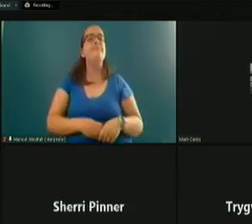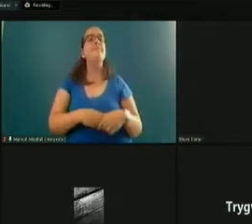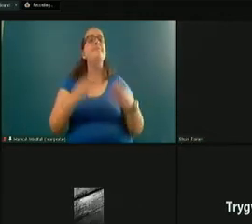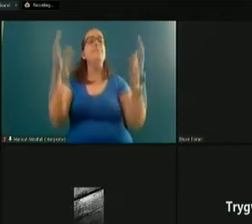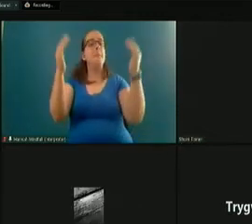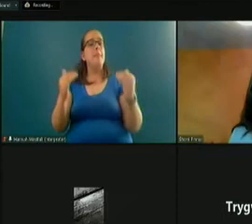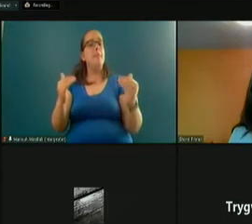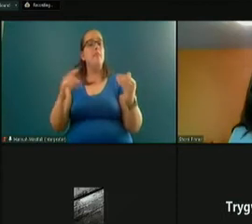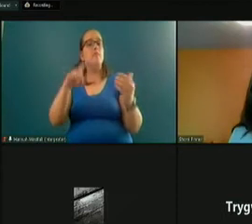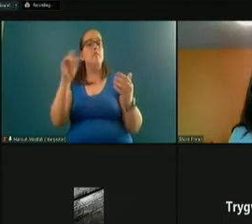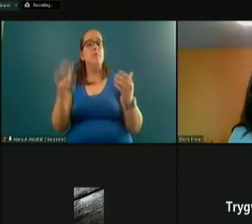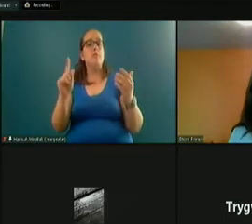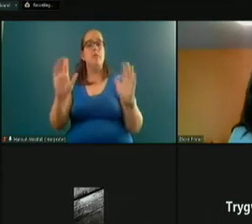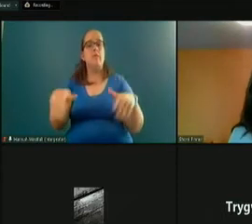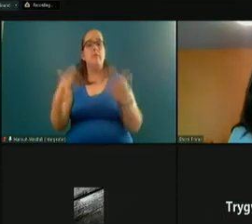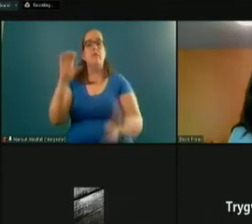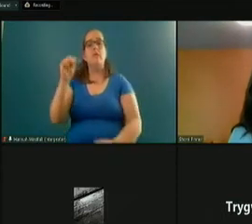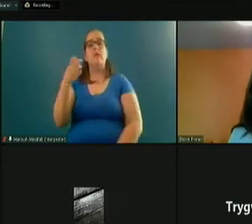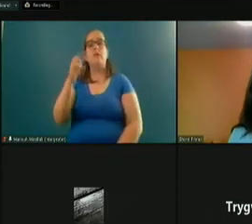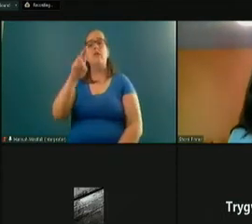is provided by Sherry Pinner.